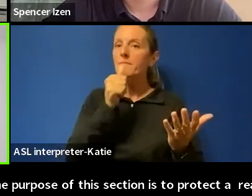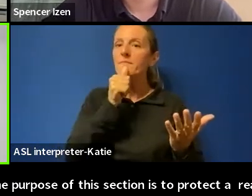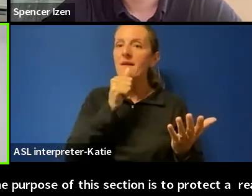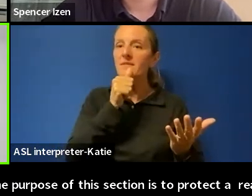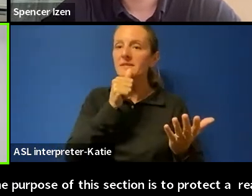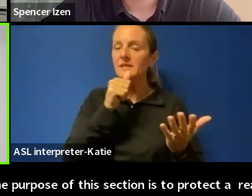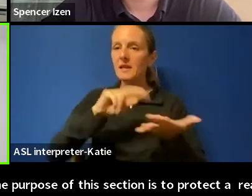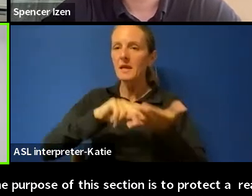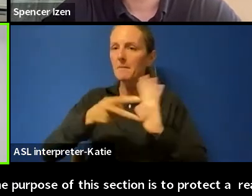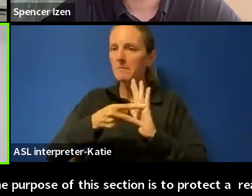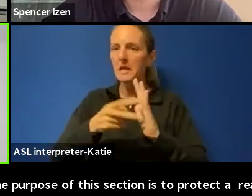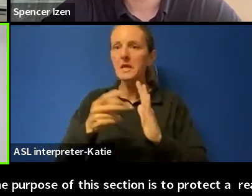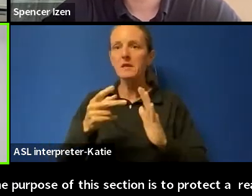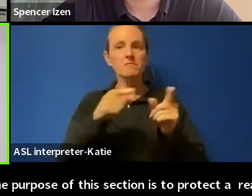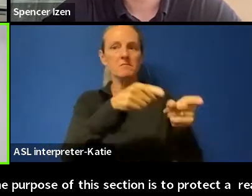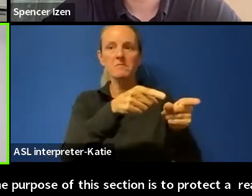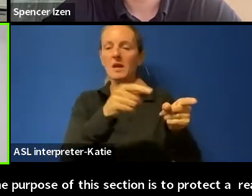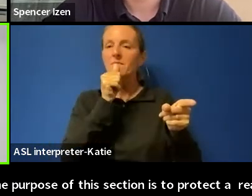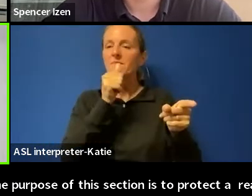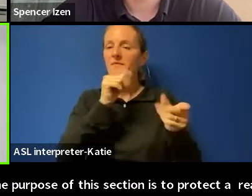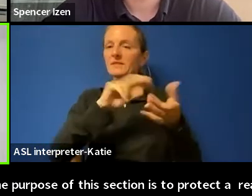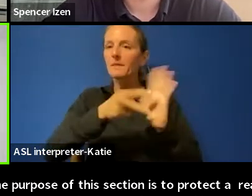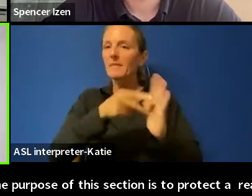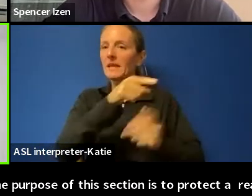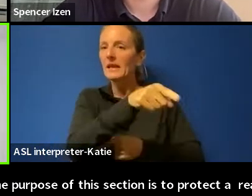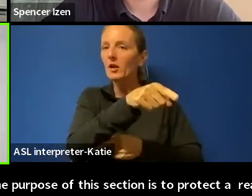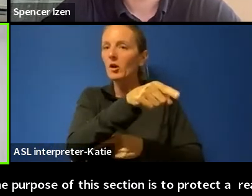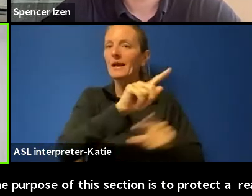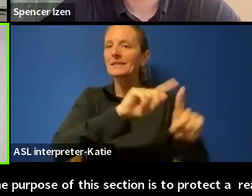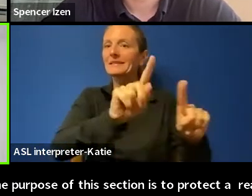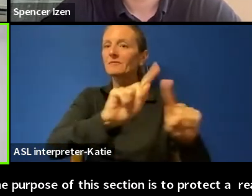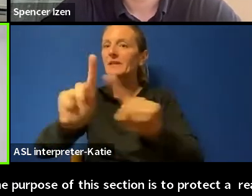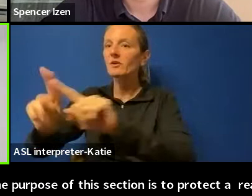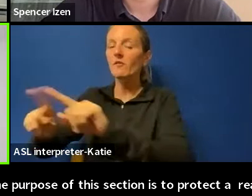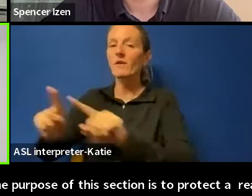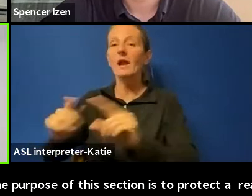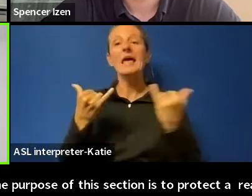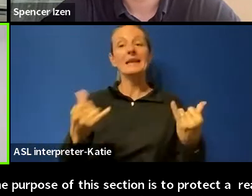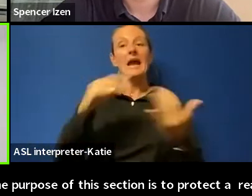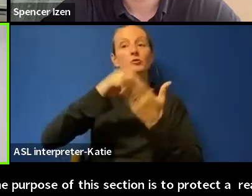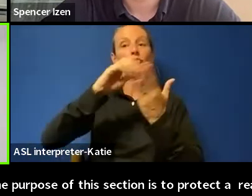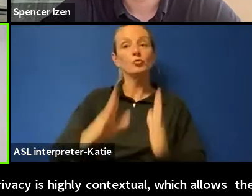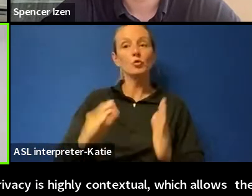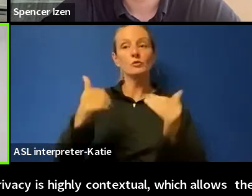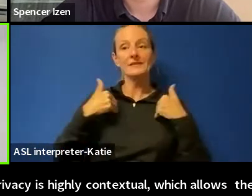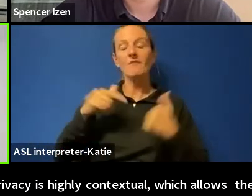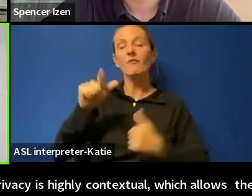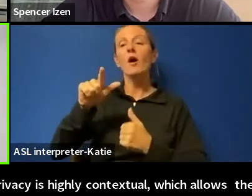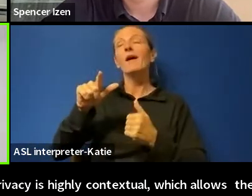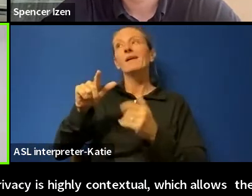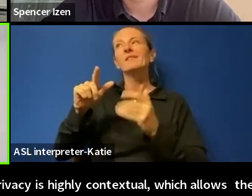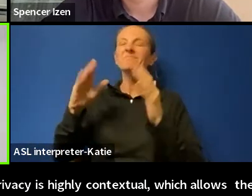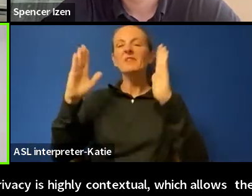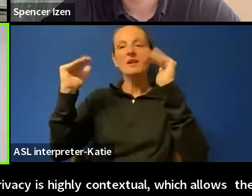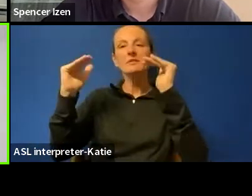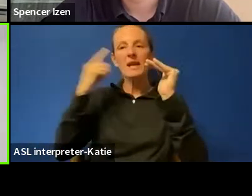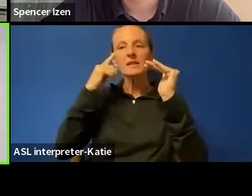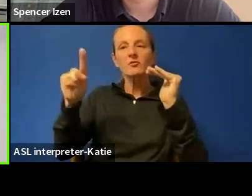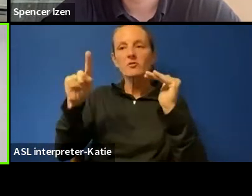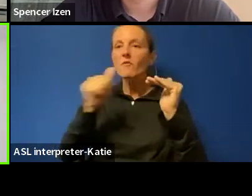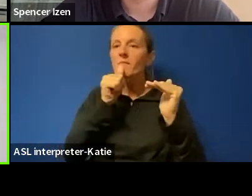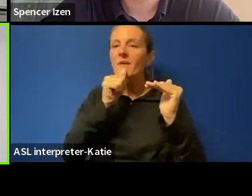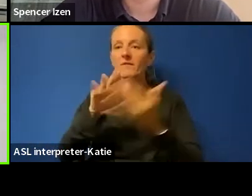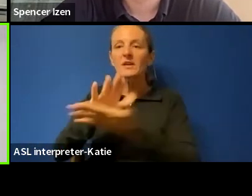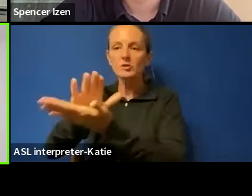context. For example, as we're going to discuss today, students have a lower expectation of privacy in school than they do at home.